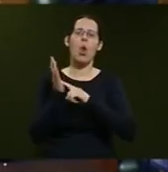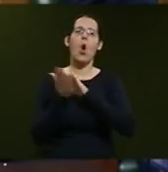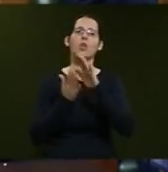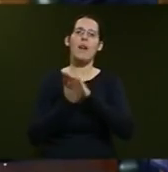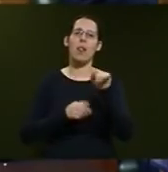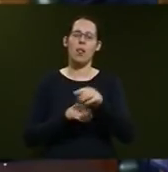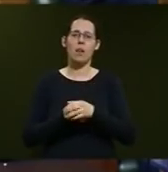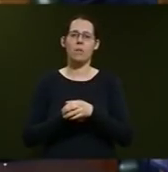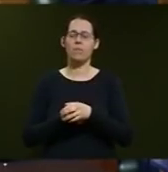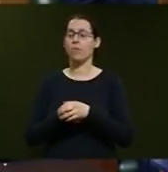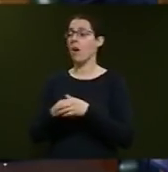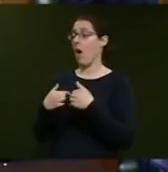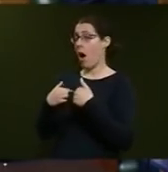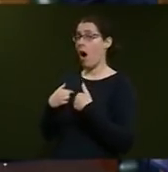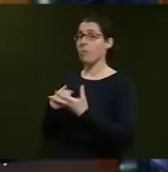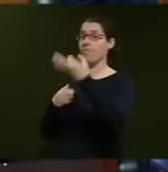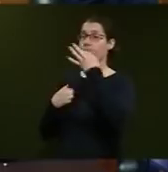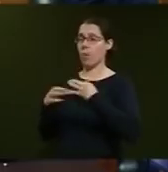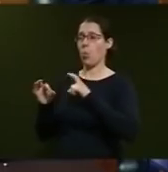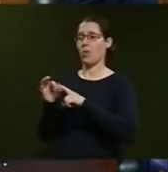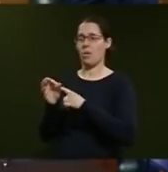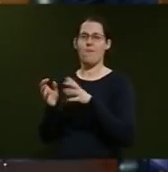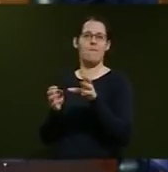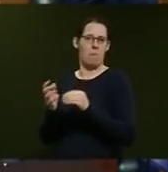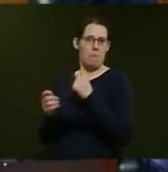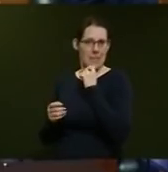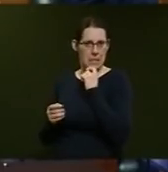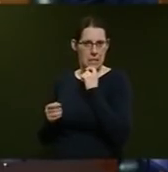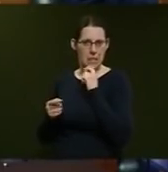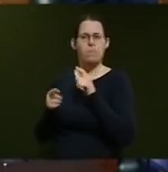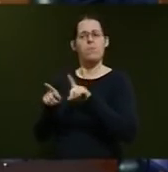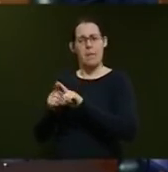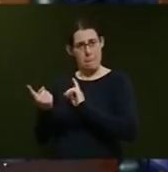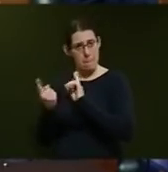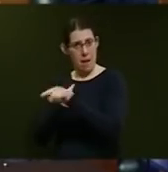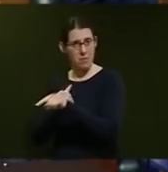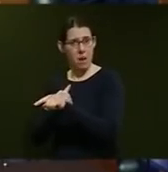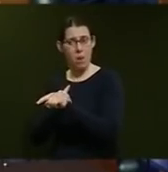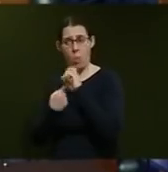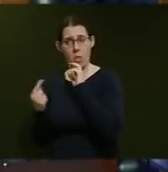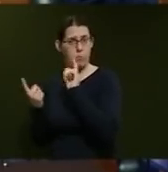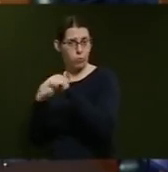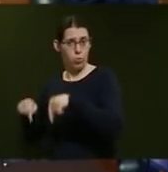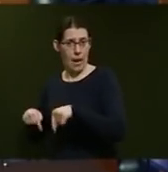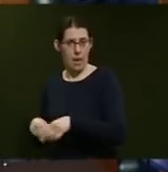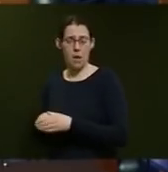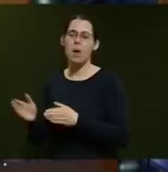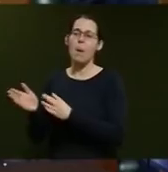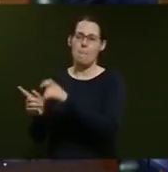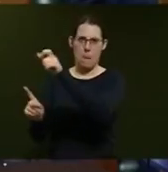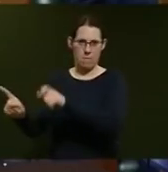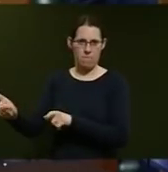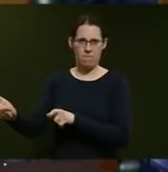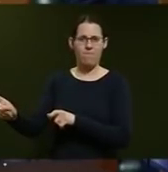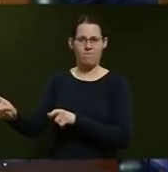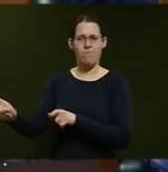this question via the media and given the same answer I'm happy to give to the House. The member, of course, recalls the meeting